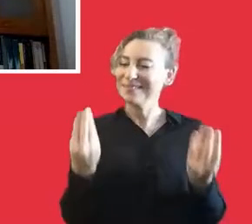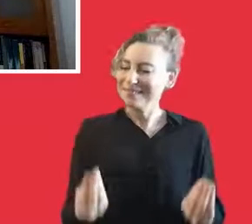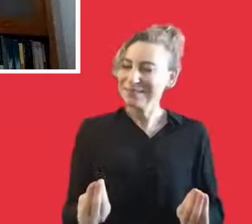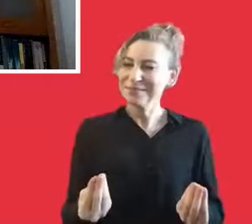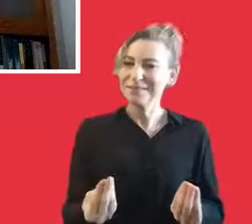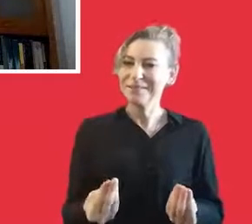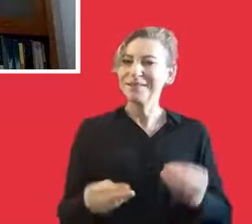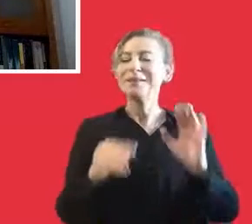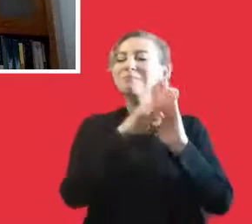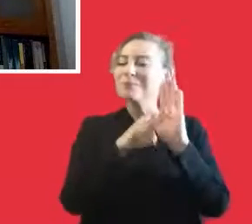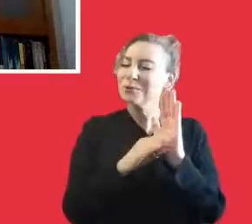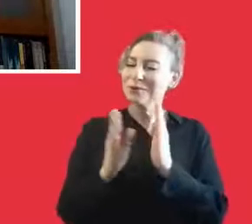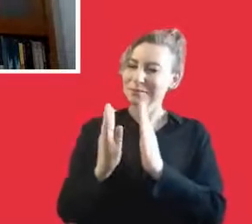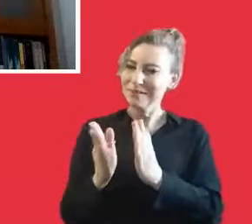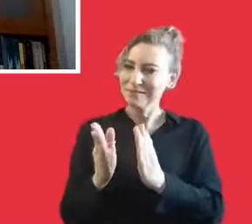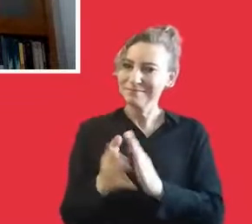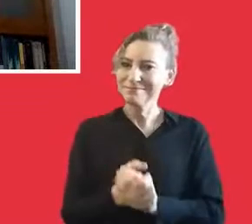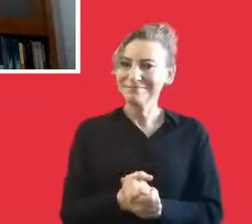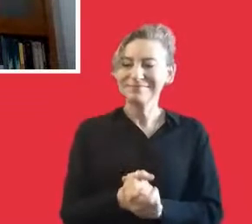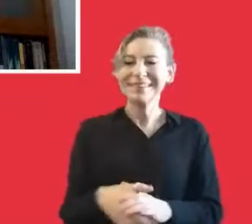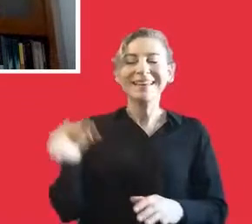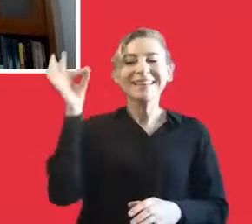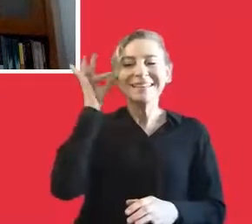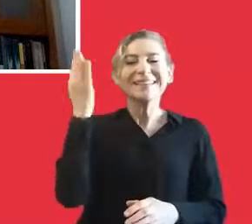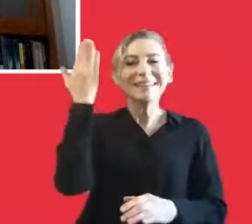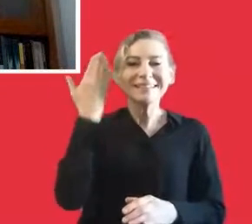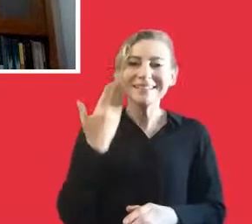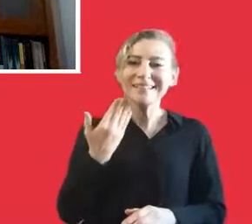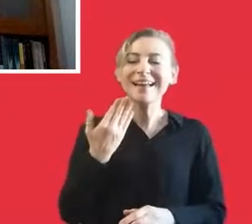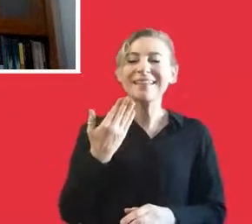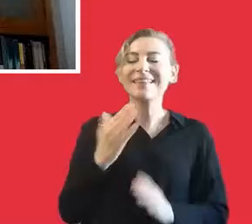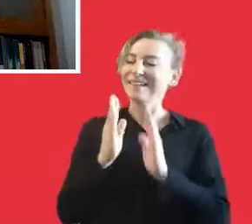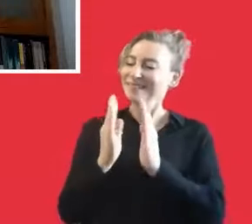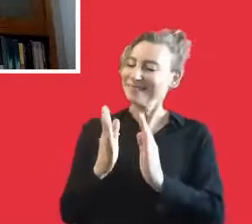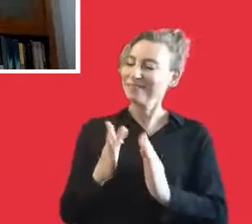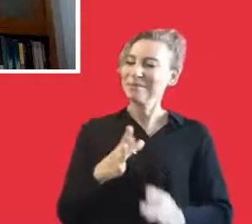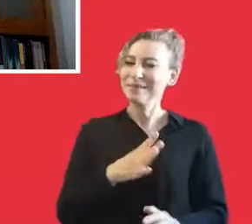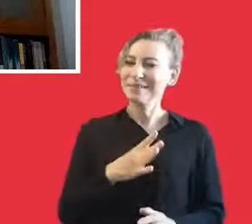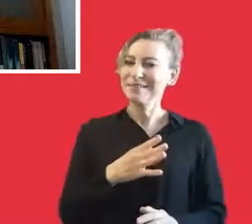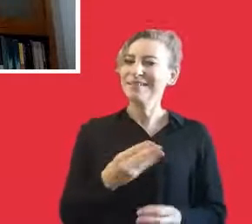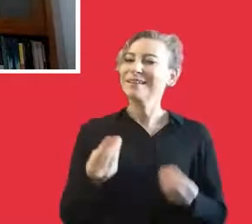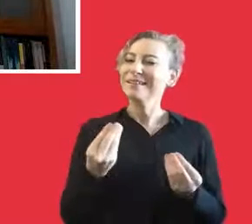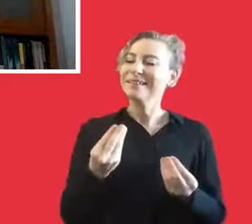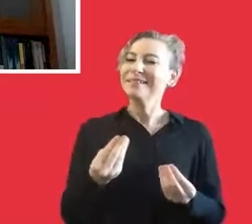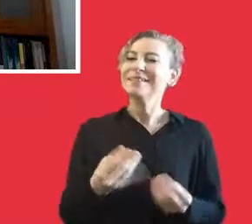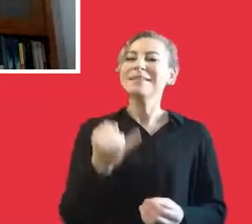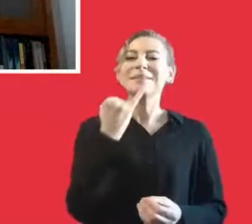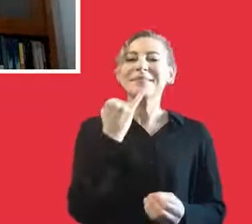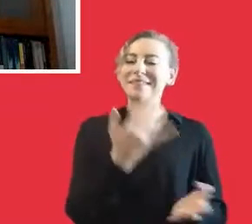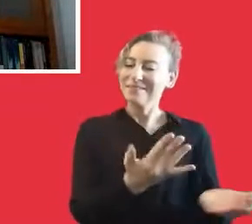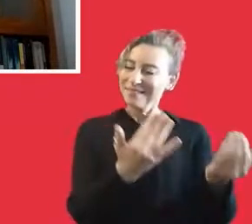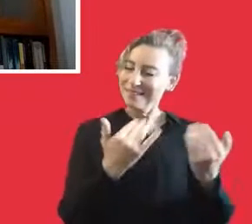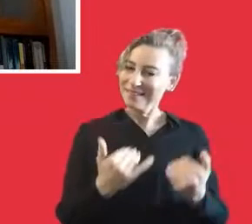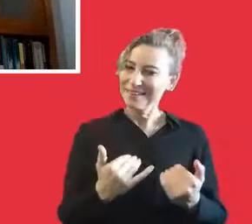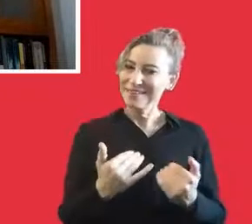and volunteerism panel. I will proceed with the program. And I hope that they will listen to the rest of the panels.